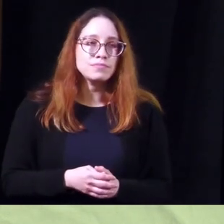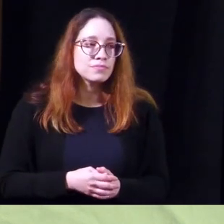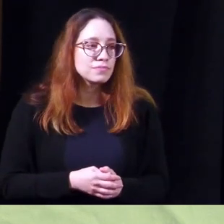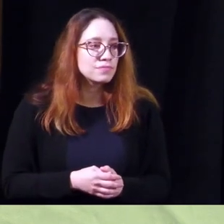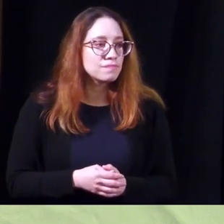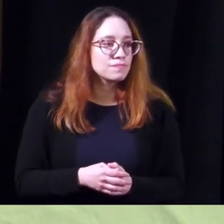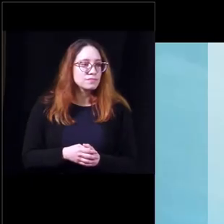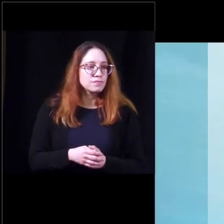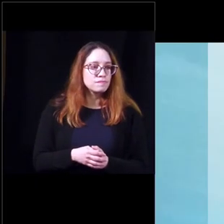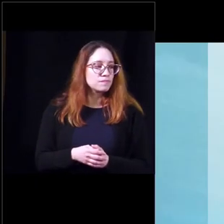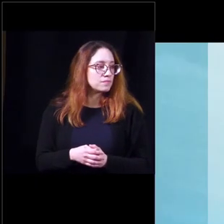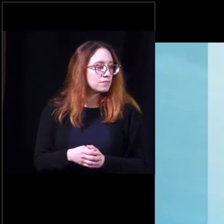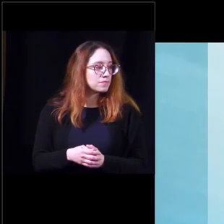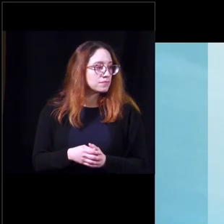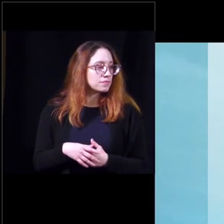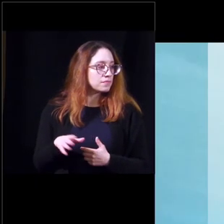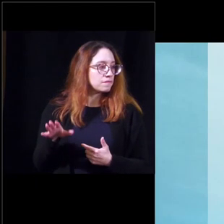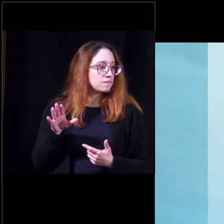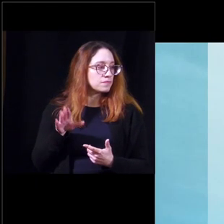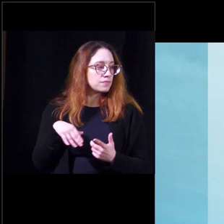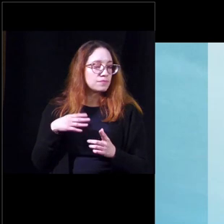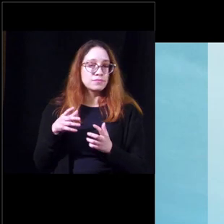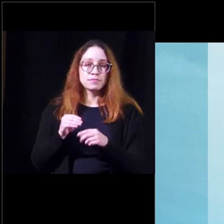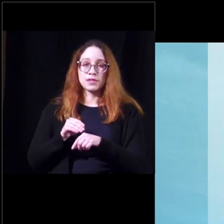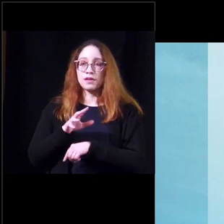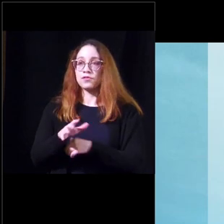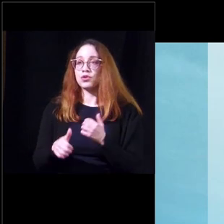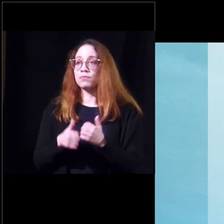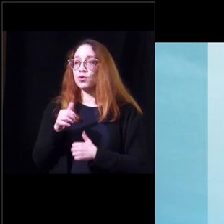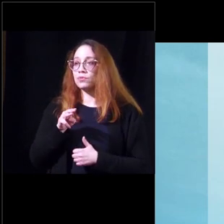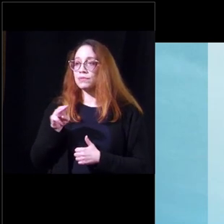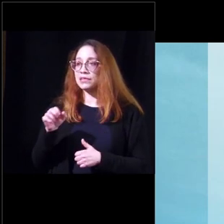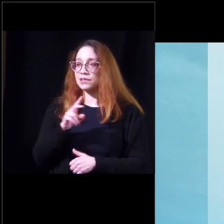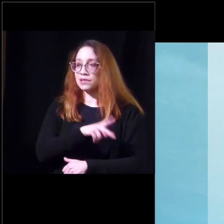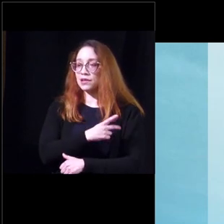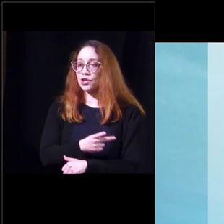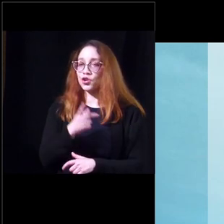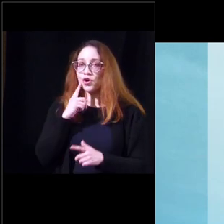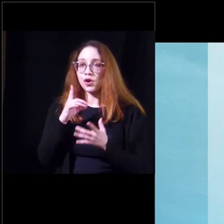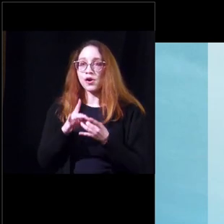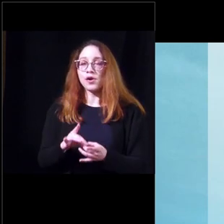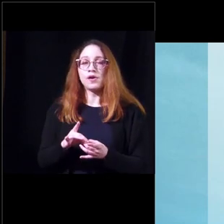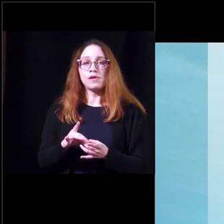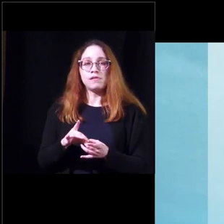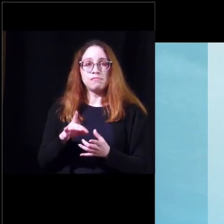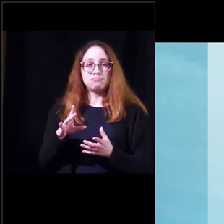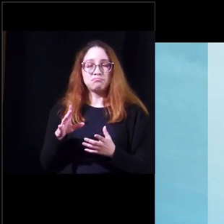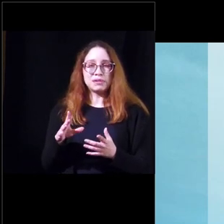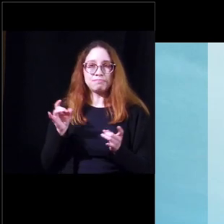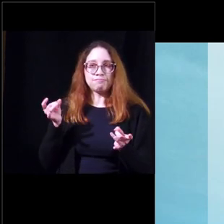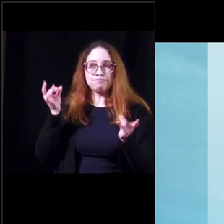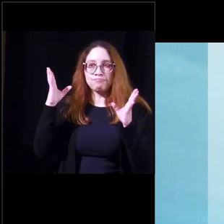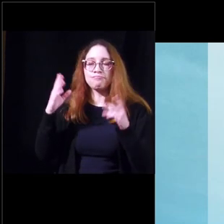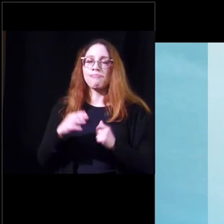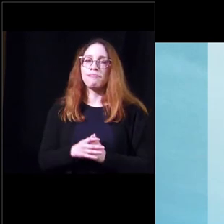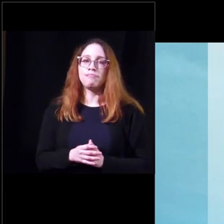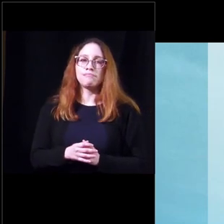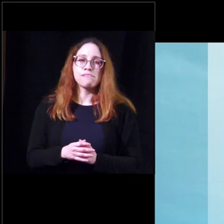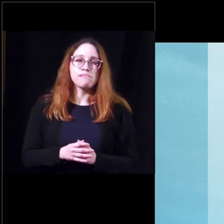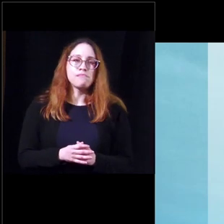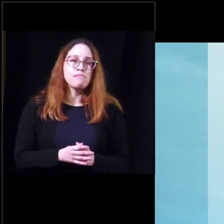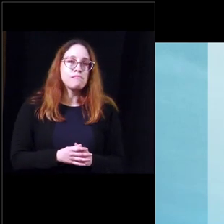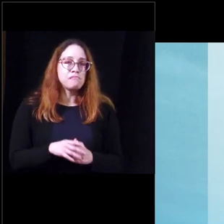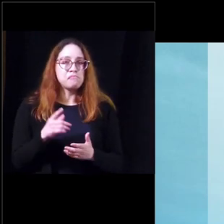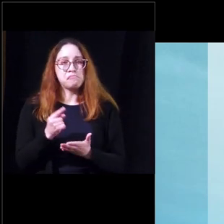voiding dysfunction is common affecting the majority of ms patients the effects of voiding dysfunction can be devastating and uh